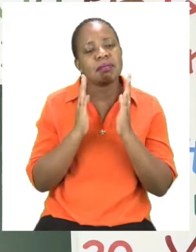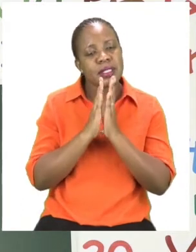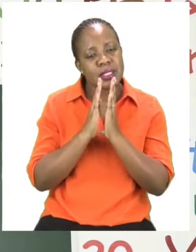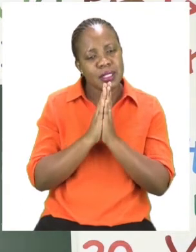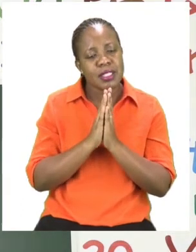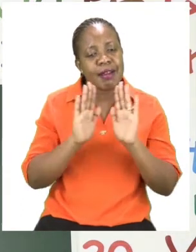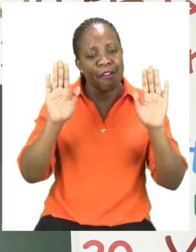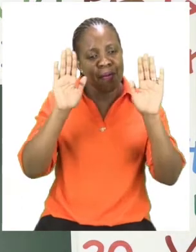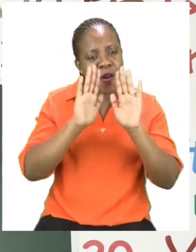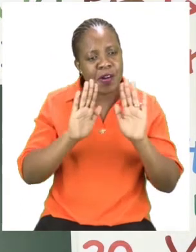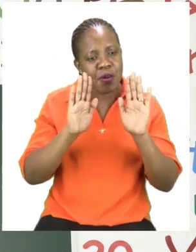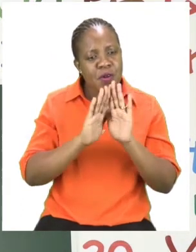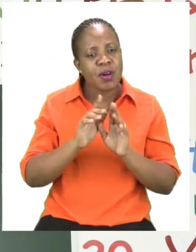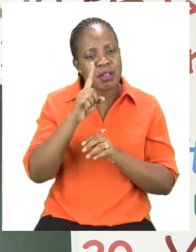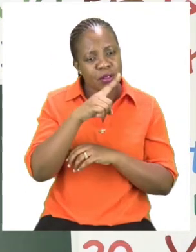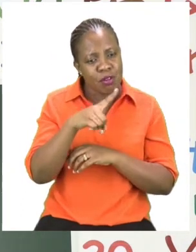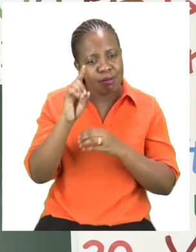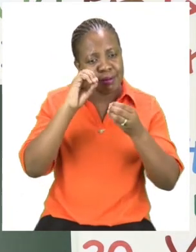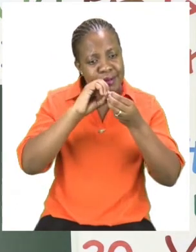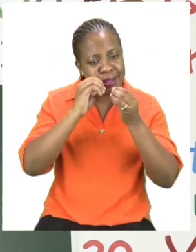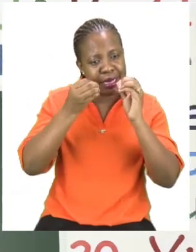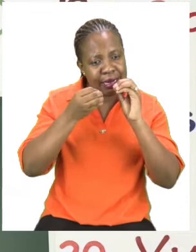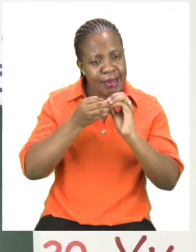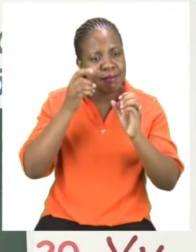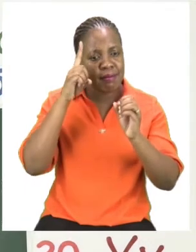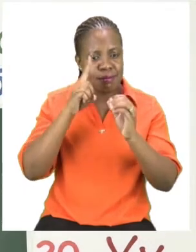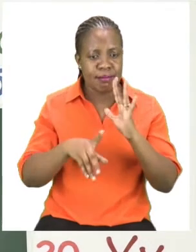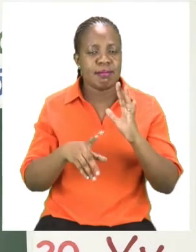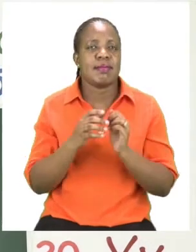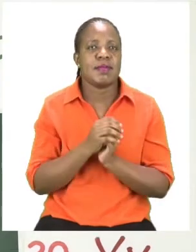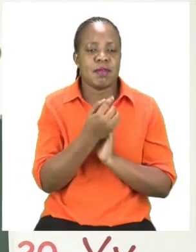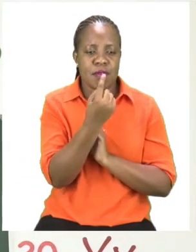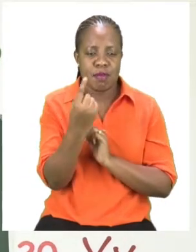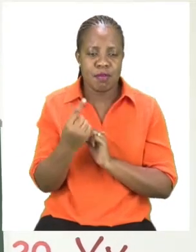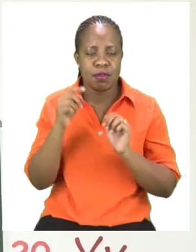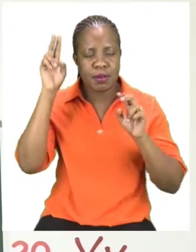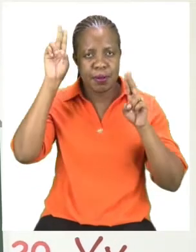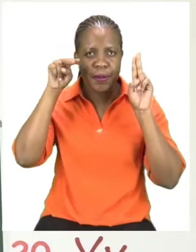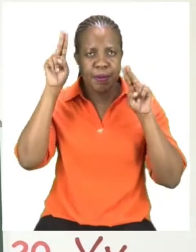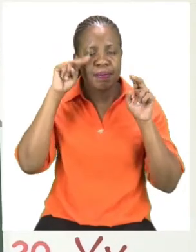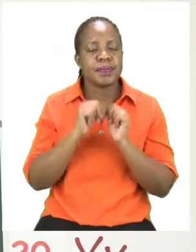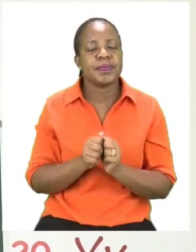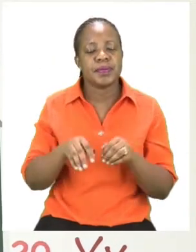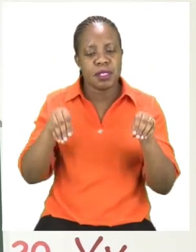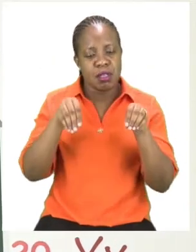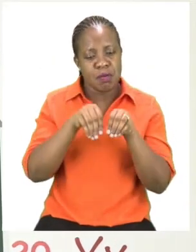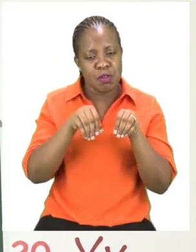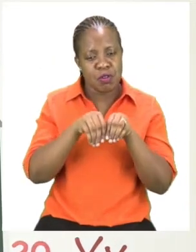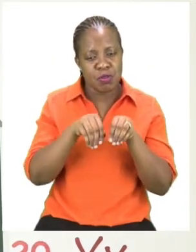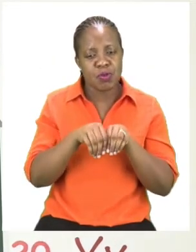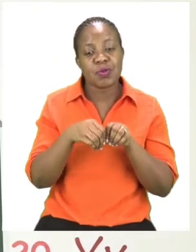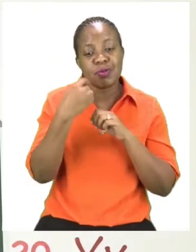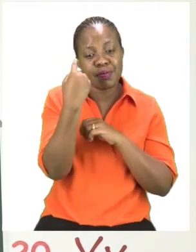eggs as well. Now that we are done with that, I will leave you to do that by yourself. And let's